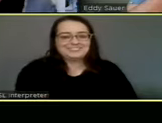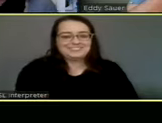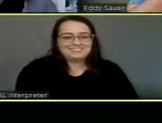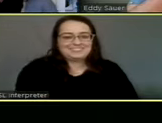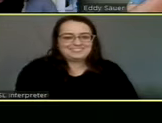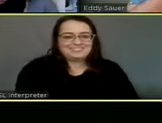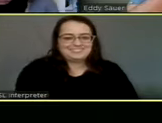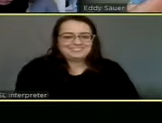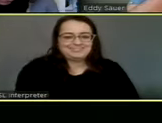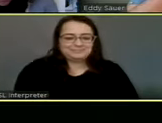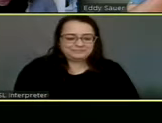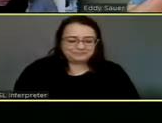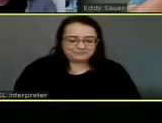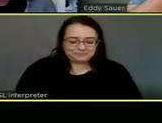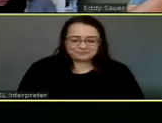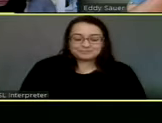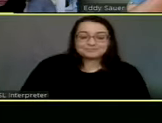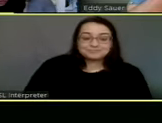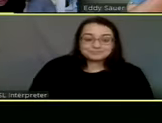Uh,